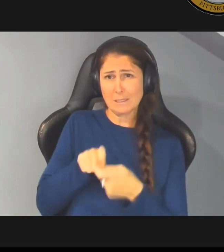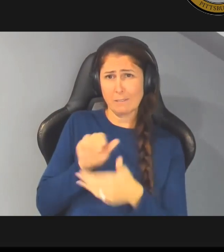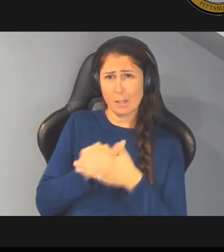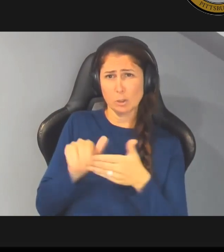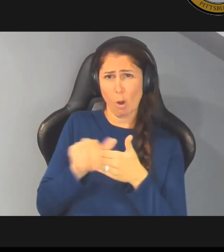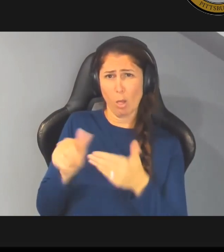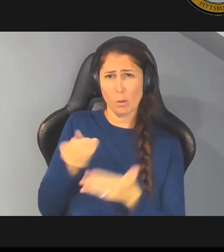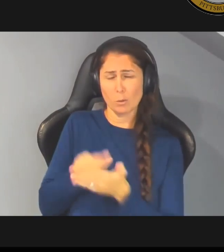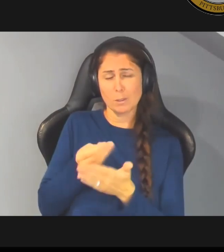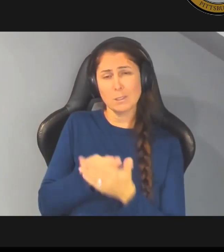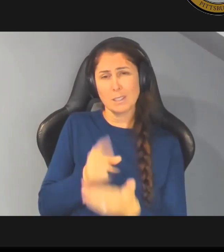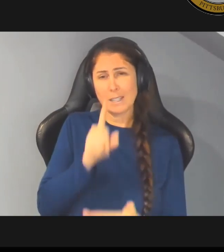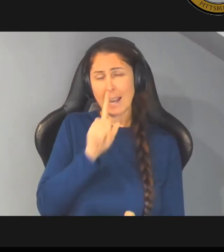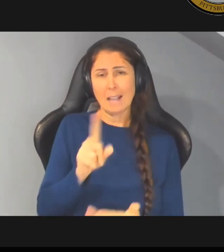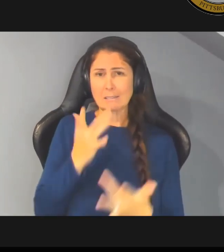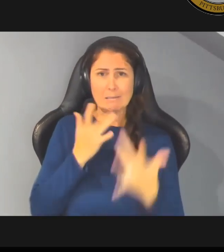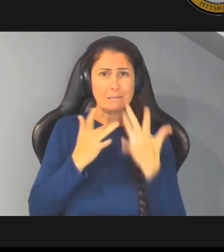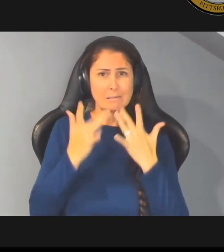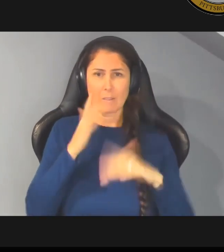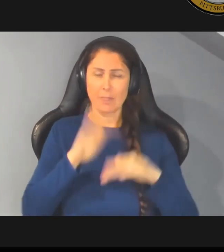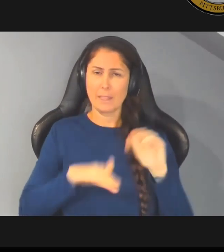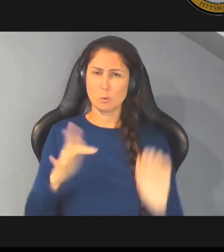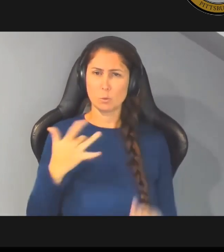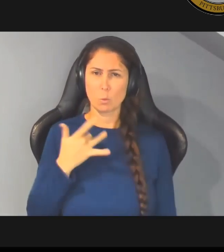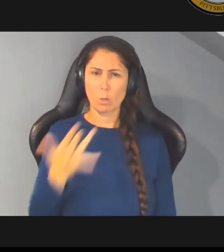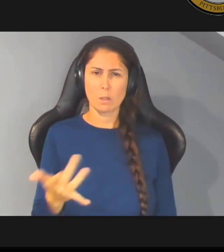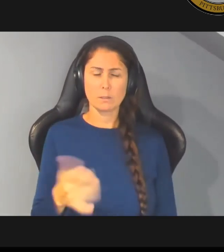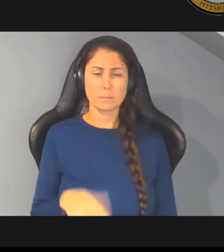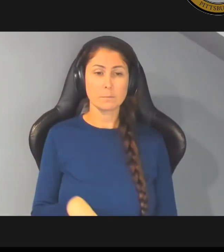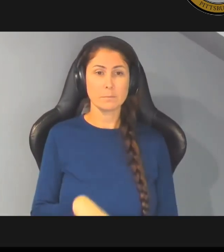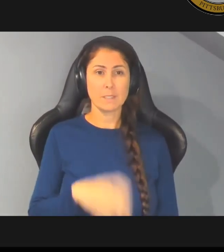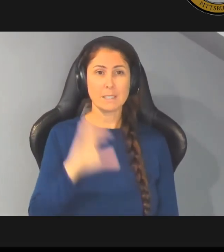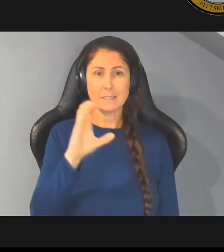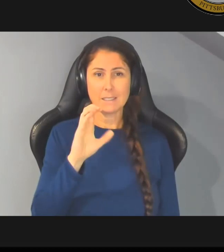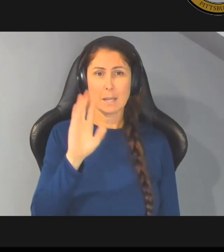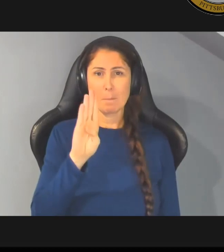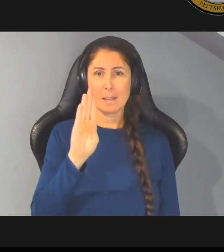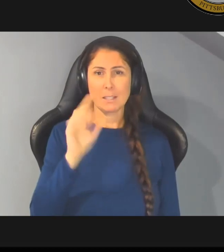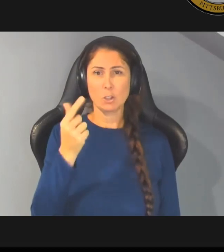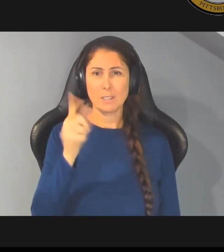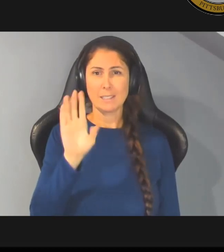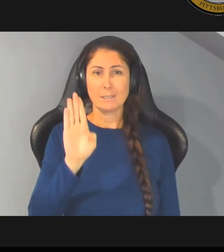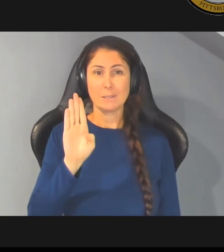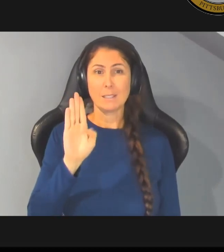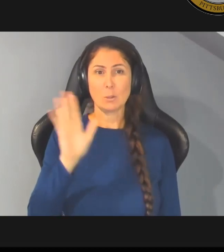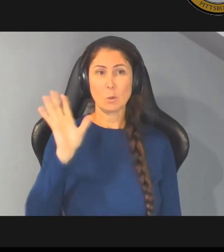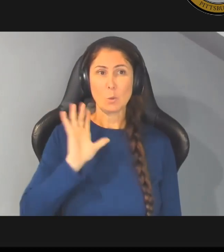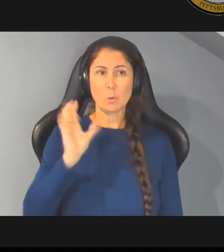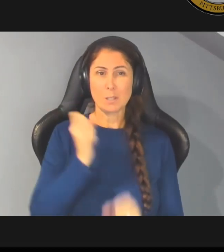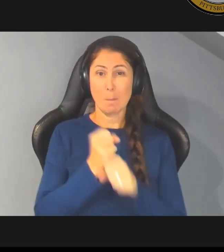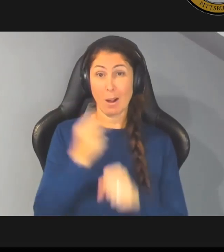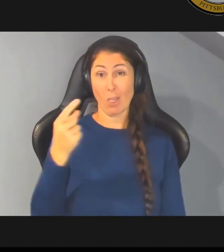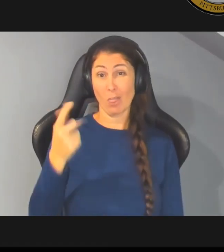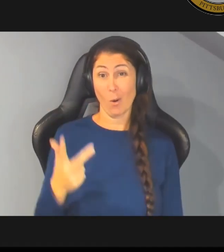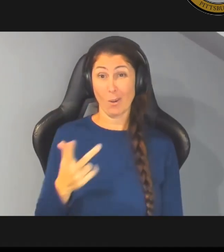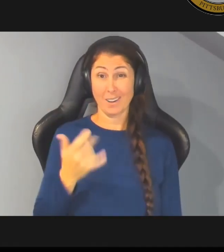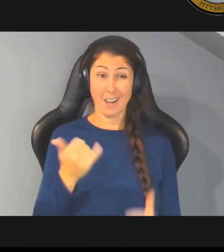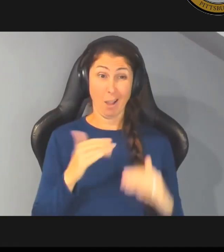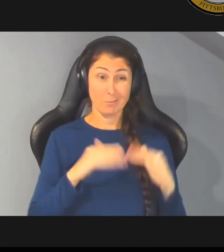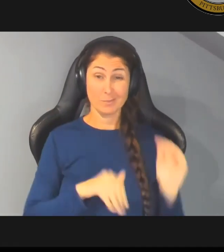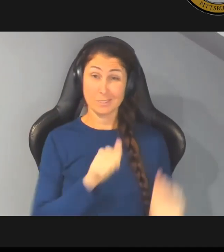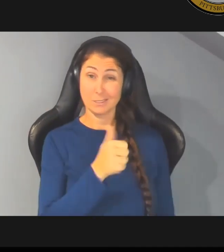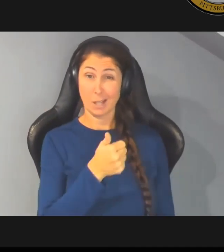it's a lot tighter than usual the cdbg used to make up about a third of our capital budget now it makes up less than 10 of it